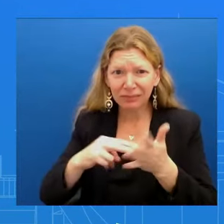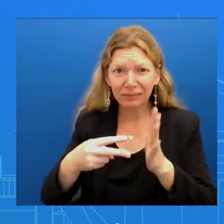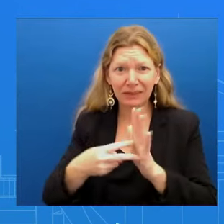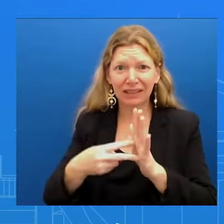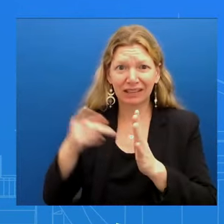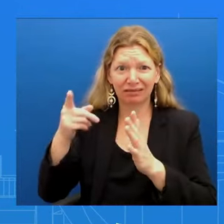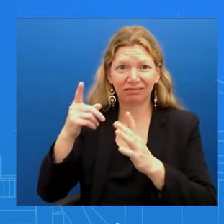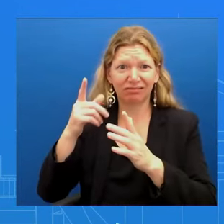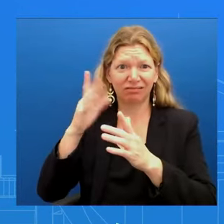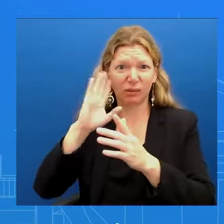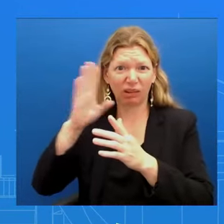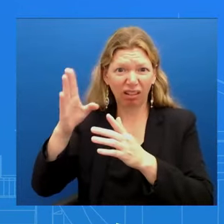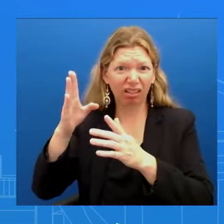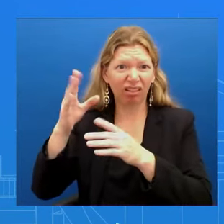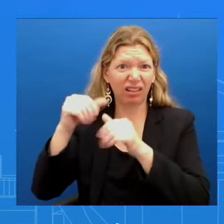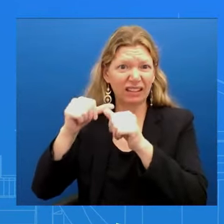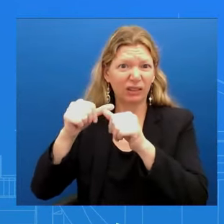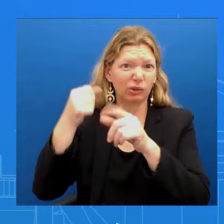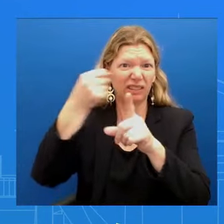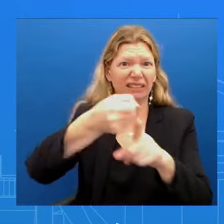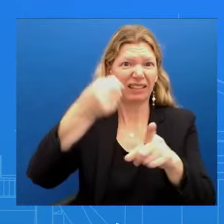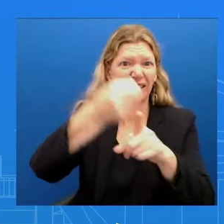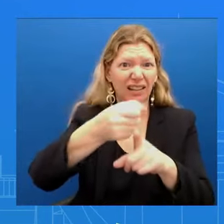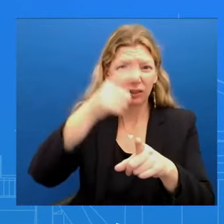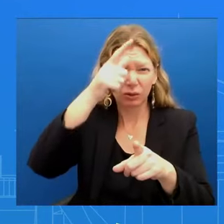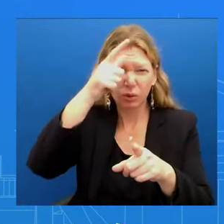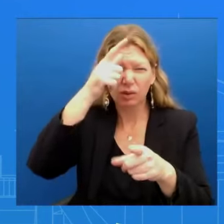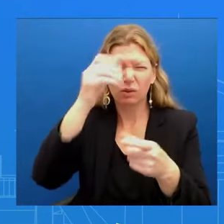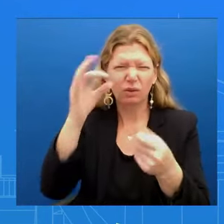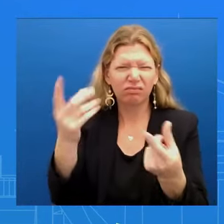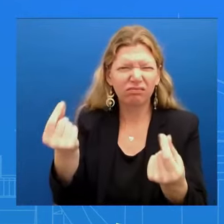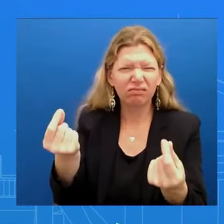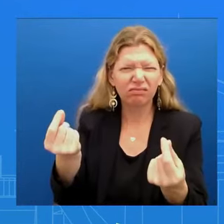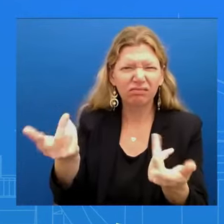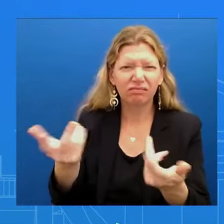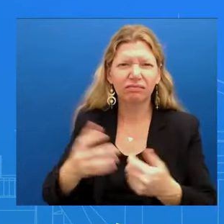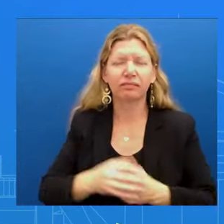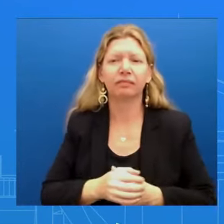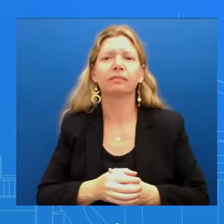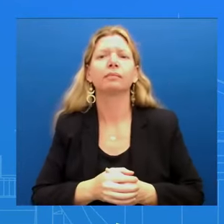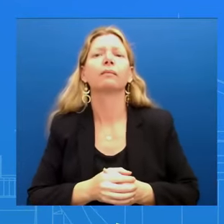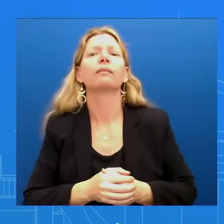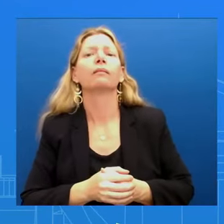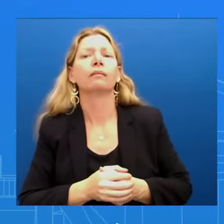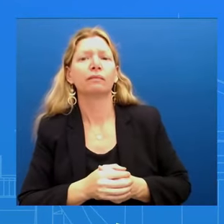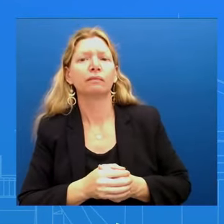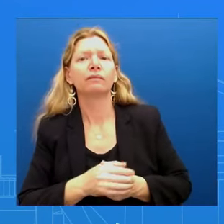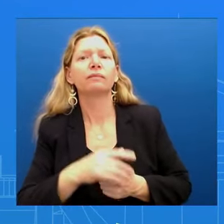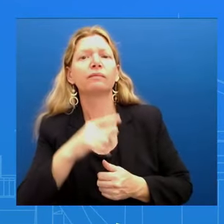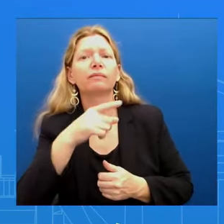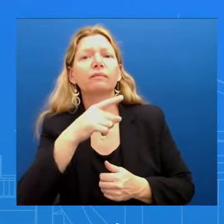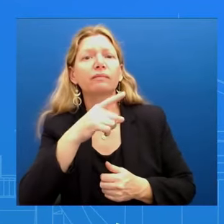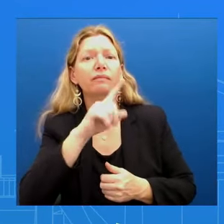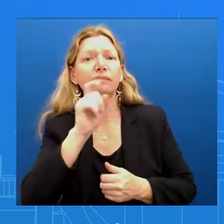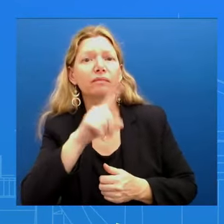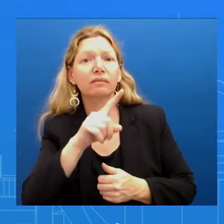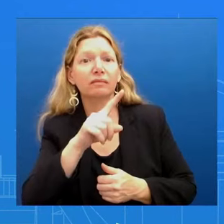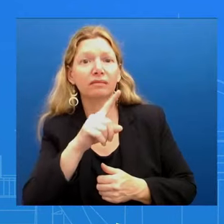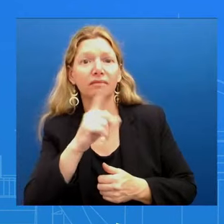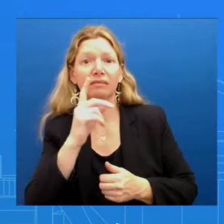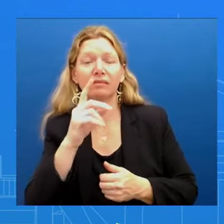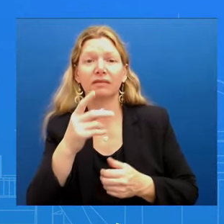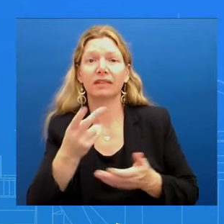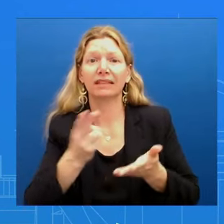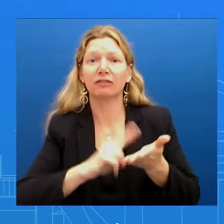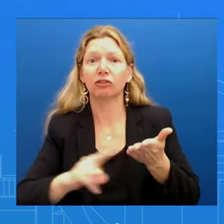John. Secretary Austin is back in the hospital. We wish him well, but he's set to cancel a trip this week to